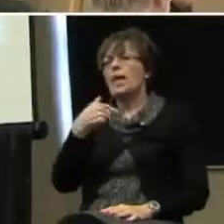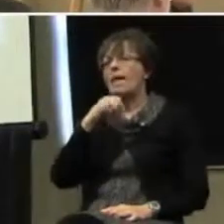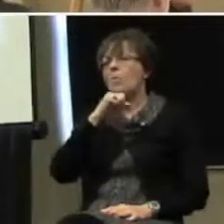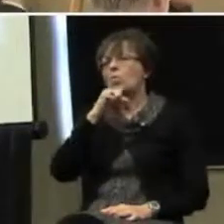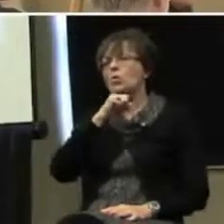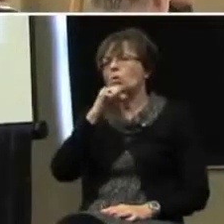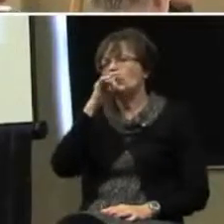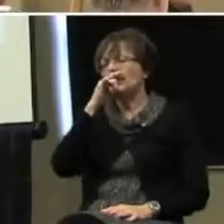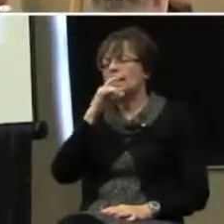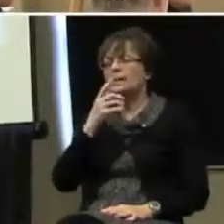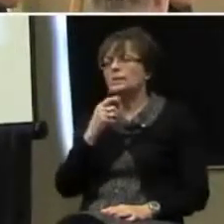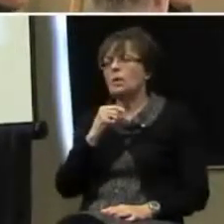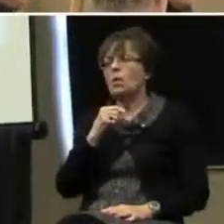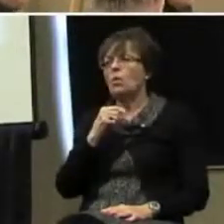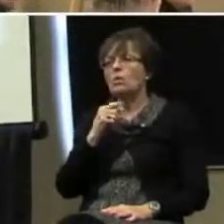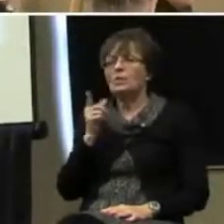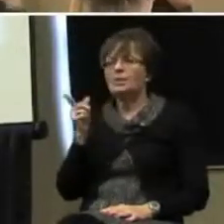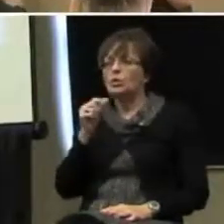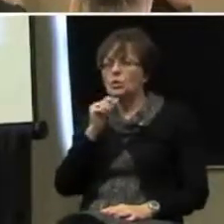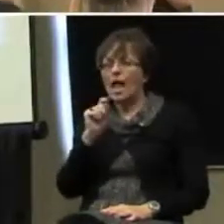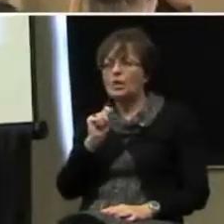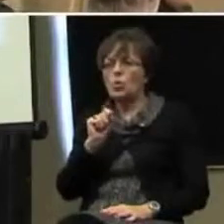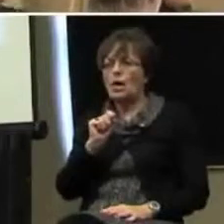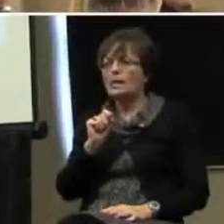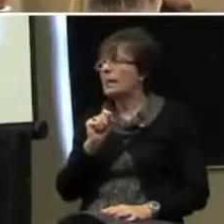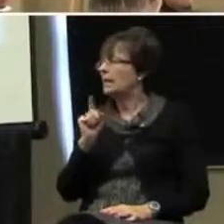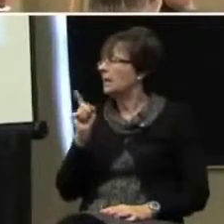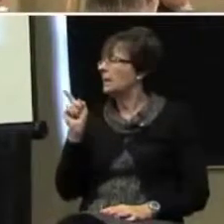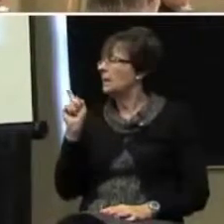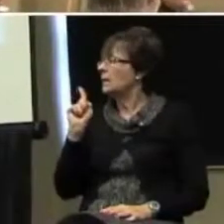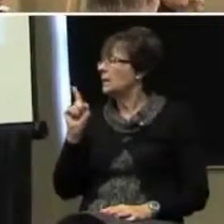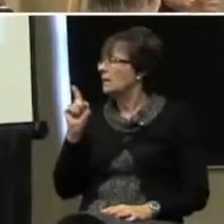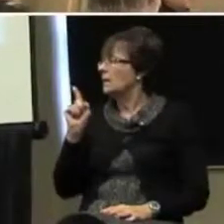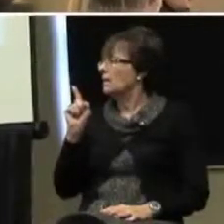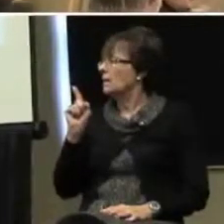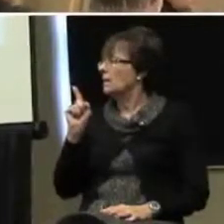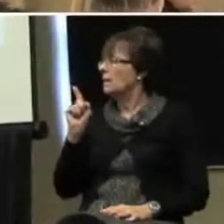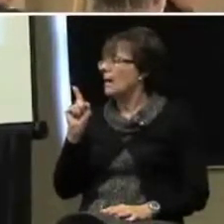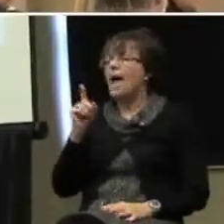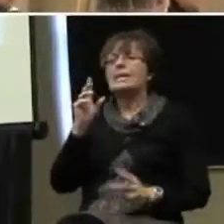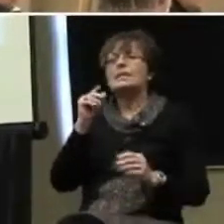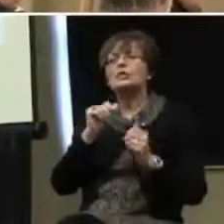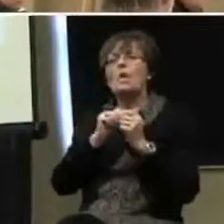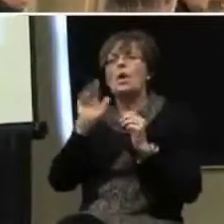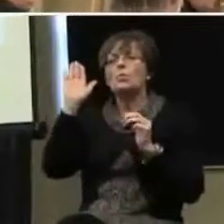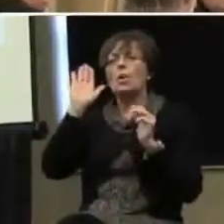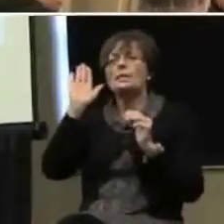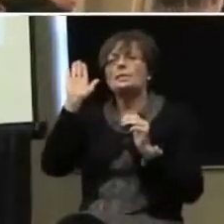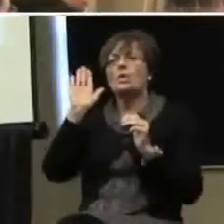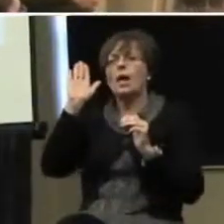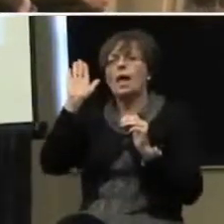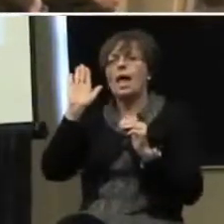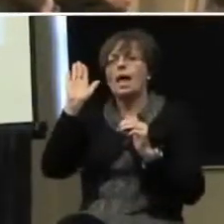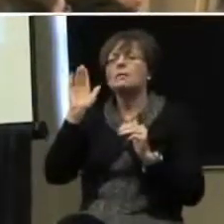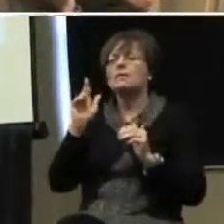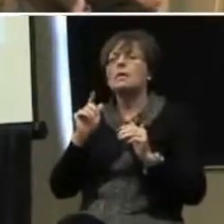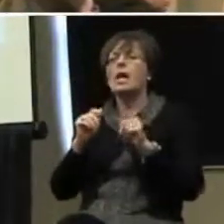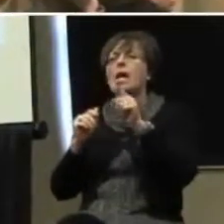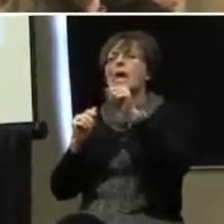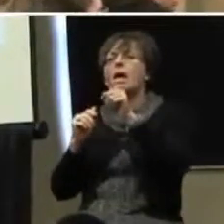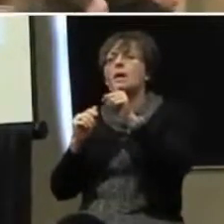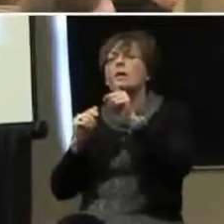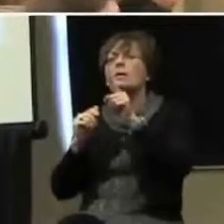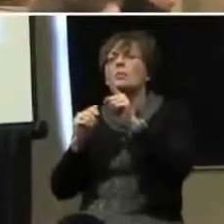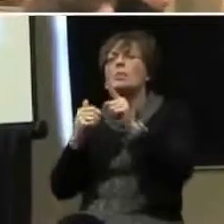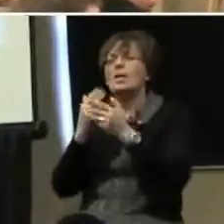older kids. Okay. You're not toileting. I used it to help, like, teach them how raise their hand. Like, have a girl with low language and she'd just